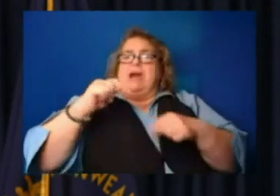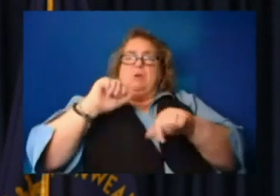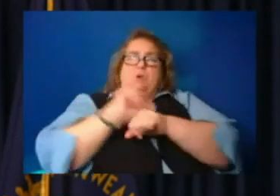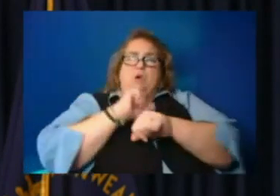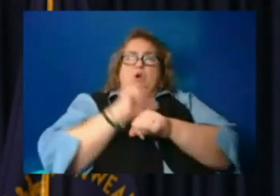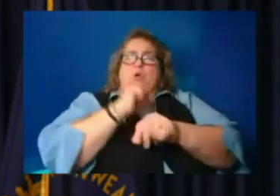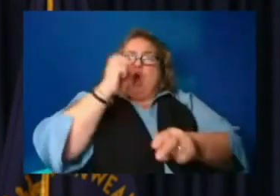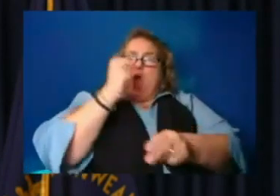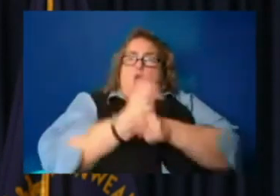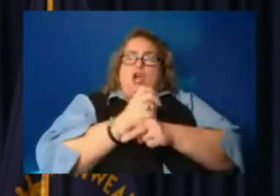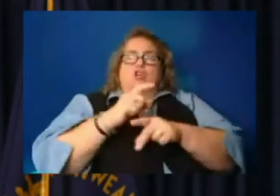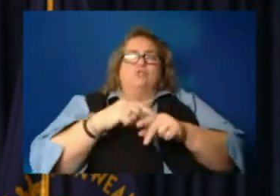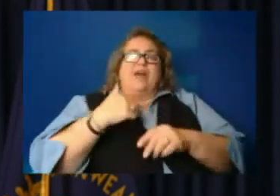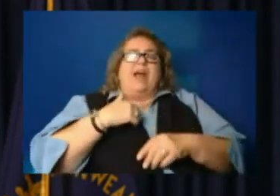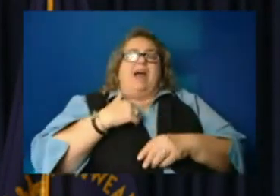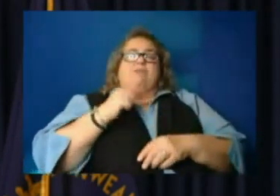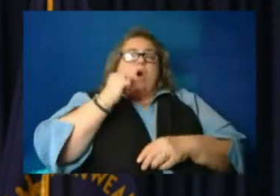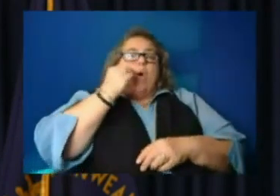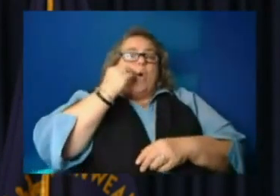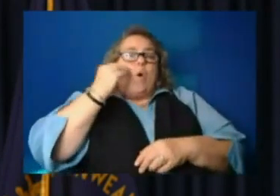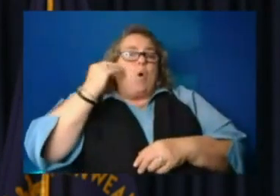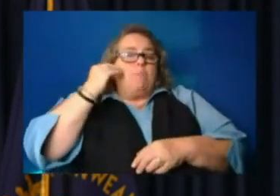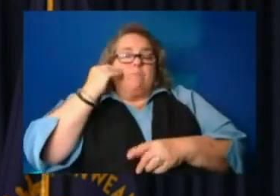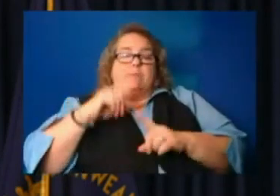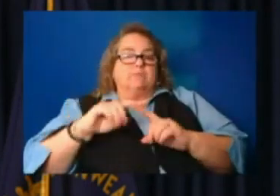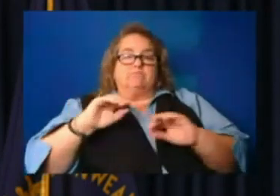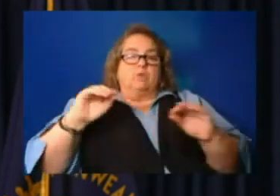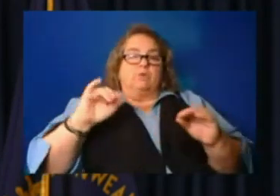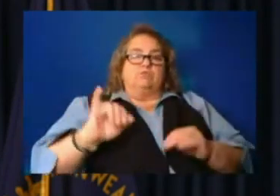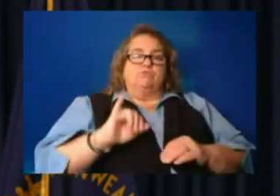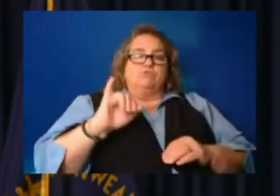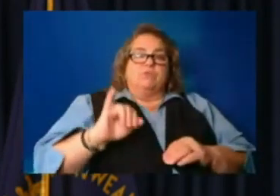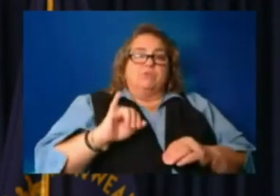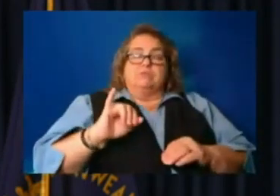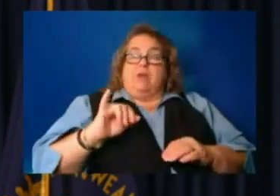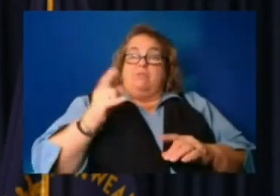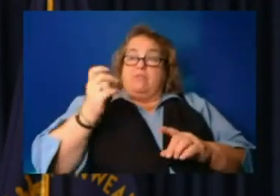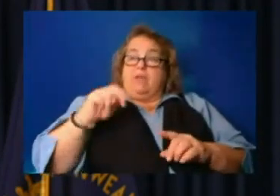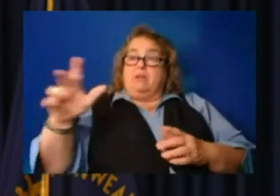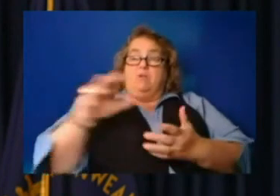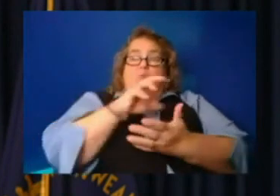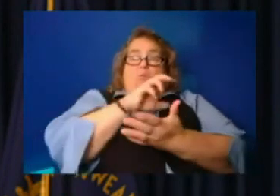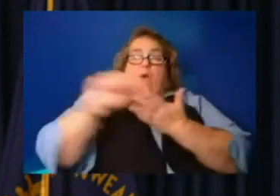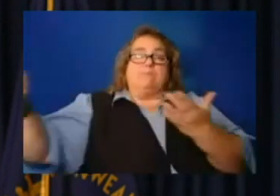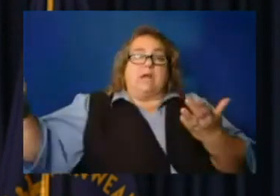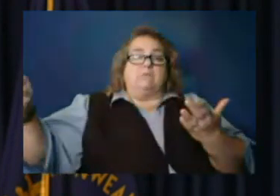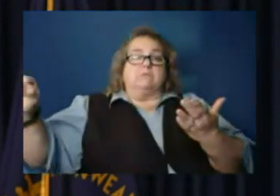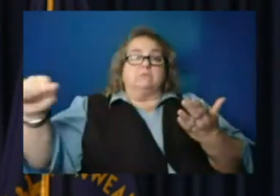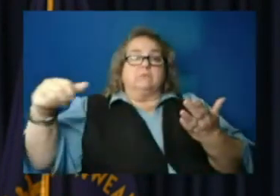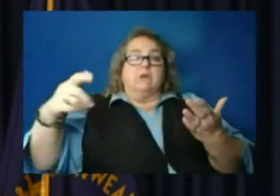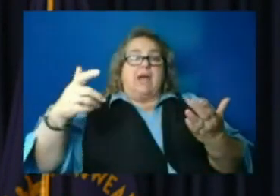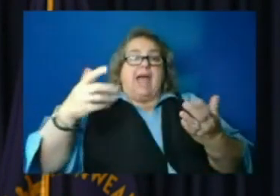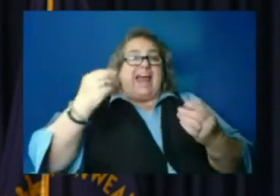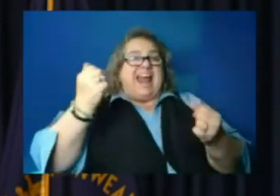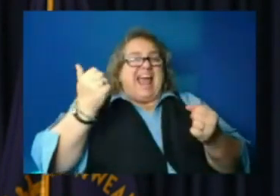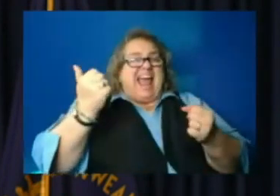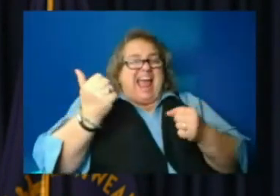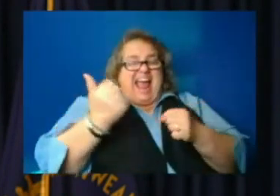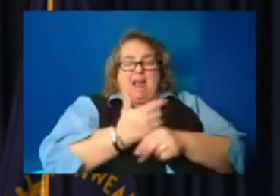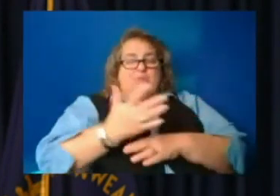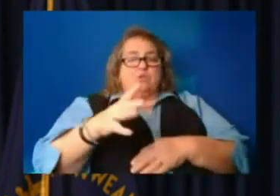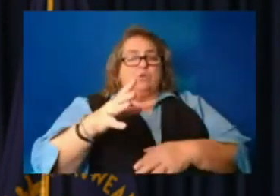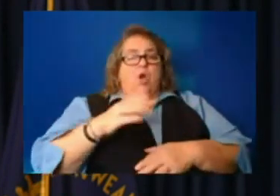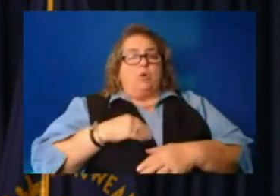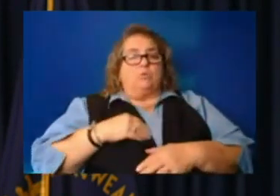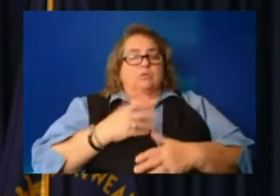insured and it's wiped out as is every other thing that you own. After